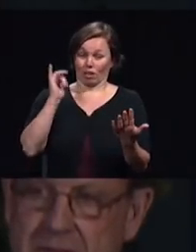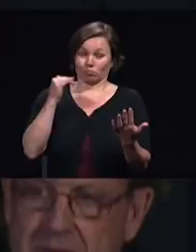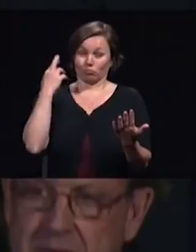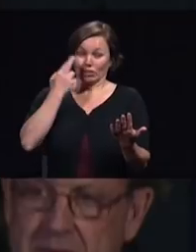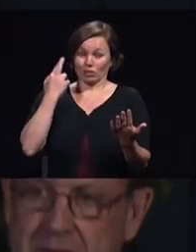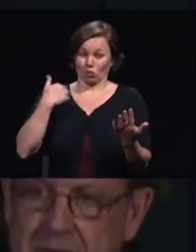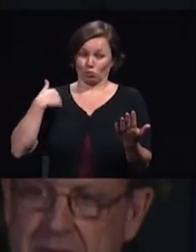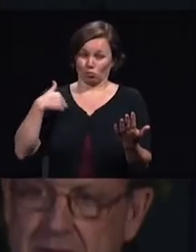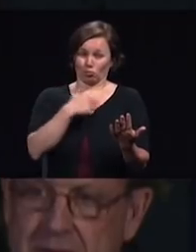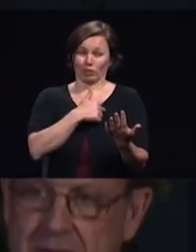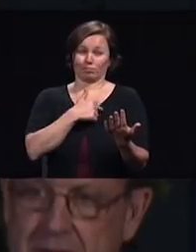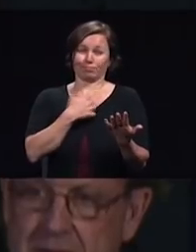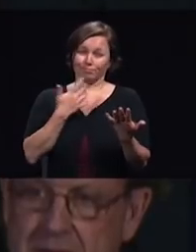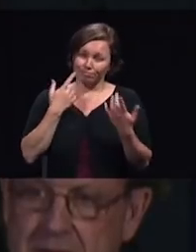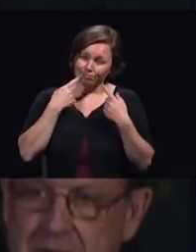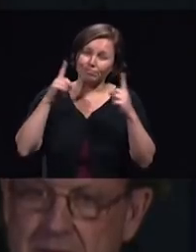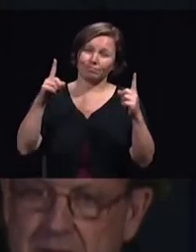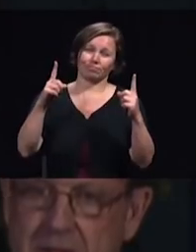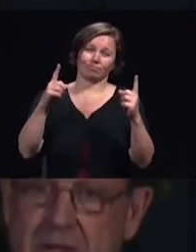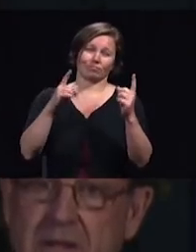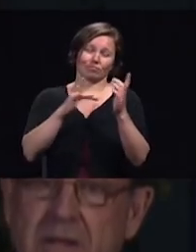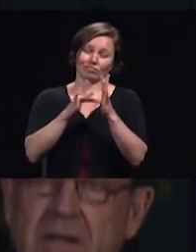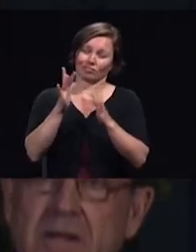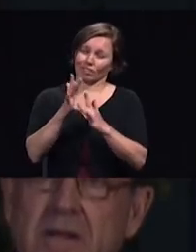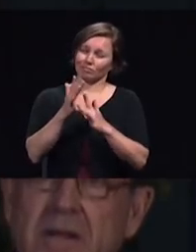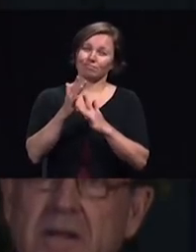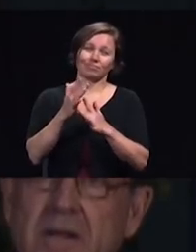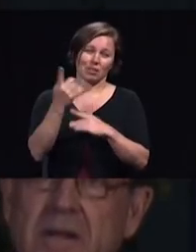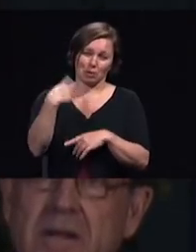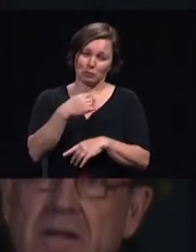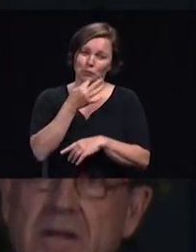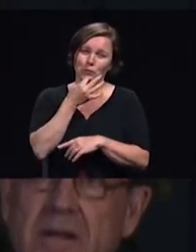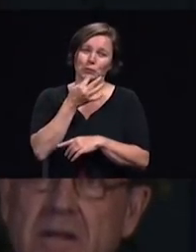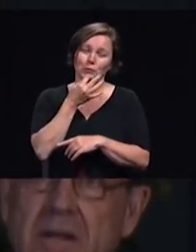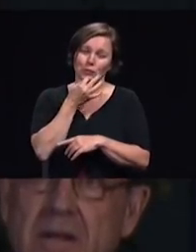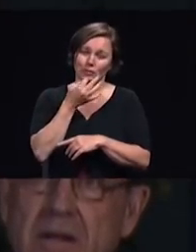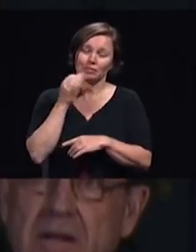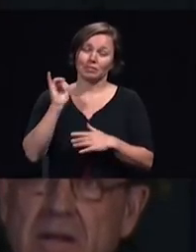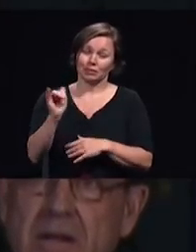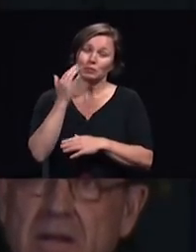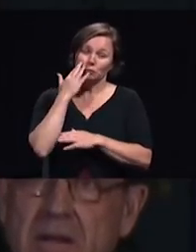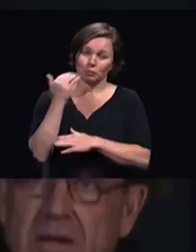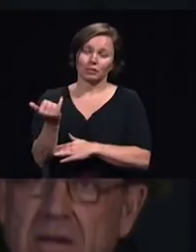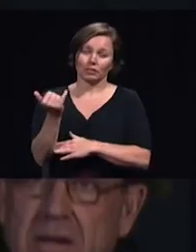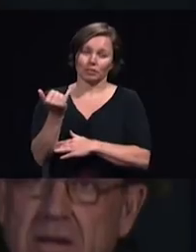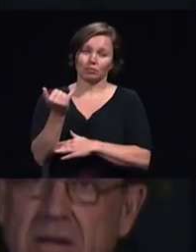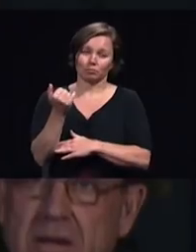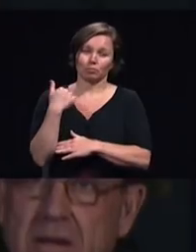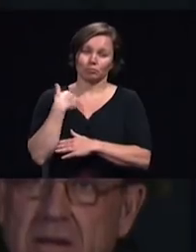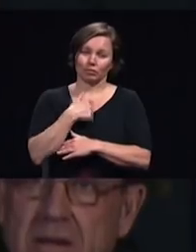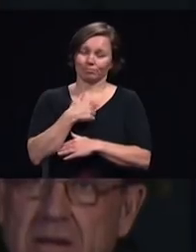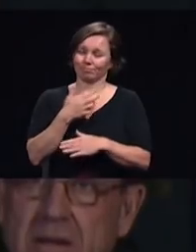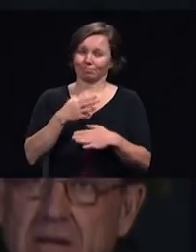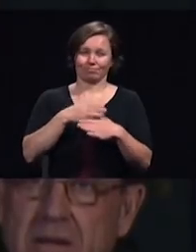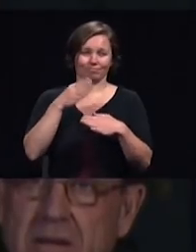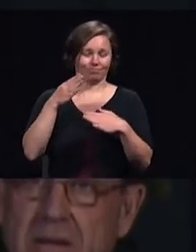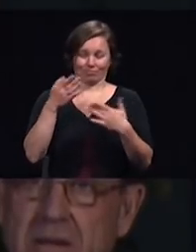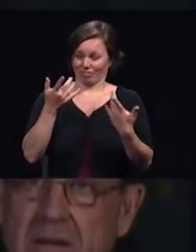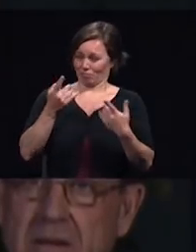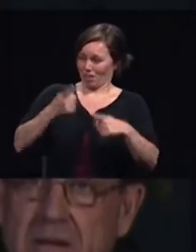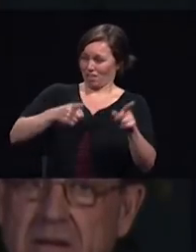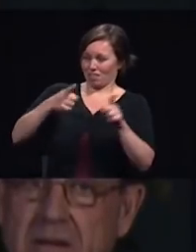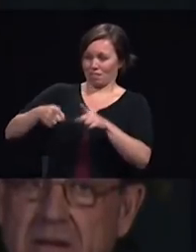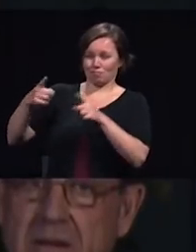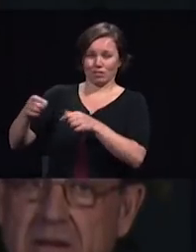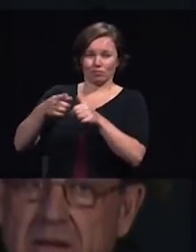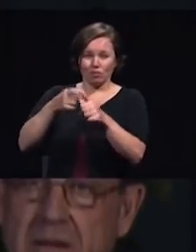that Jesus is coming soon, because these results are not from God, but